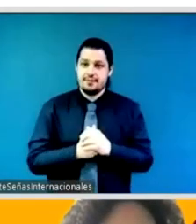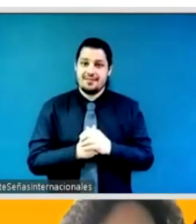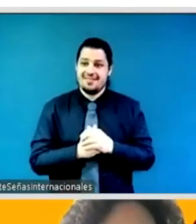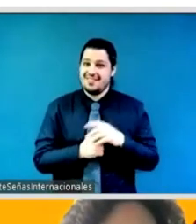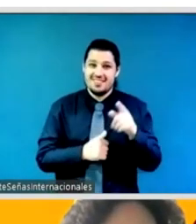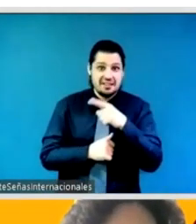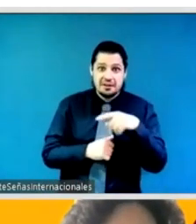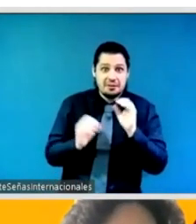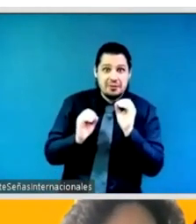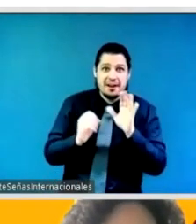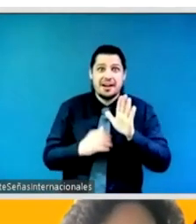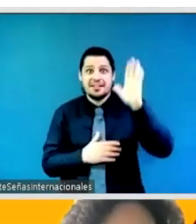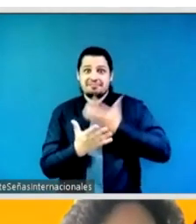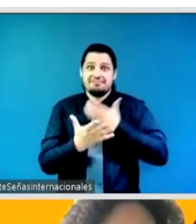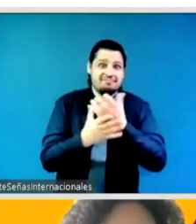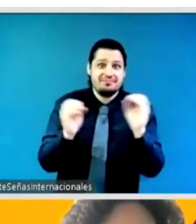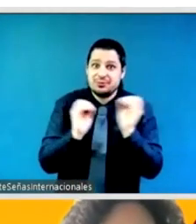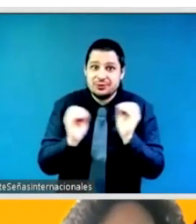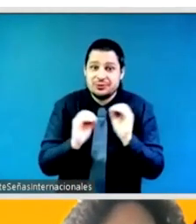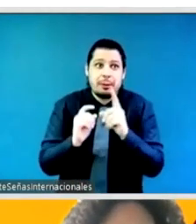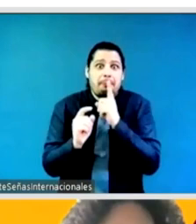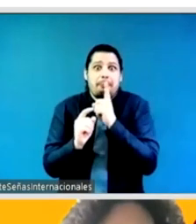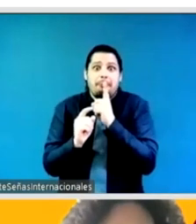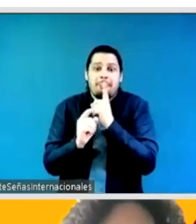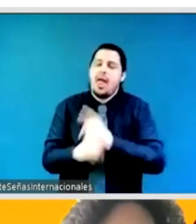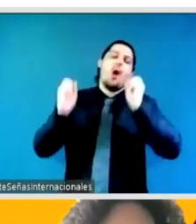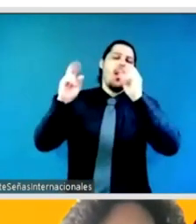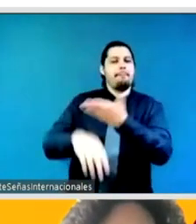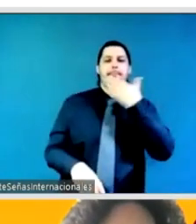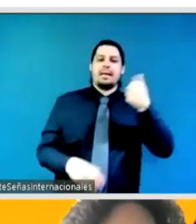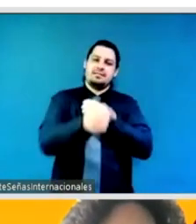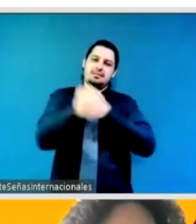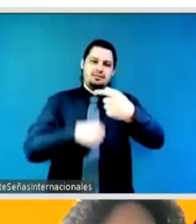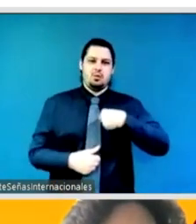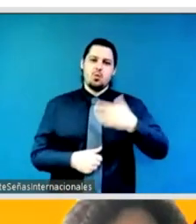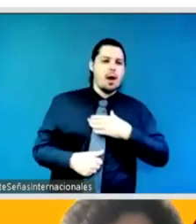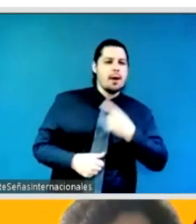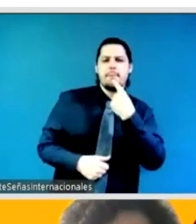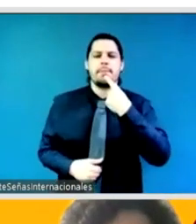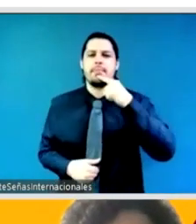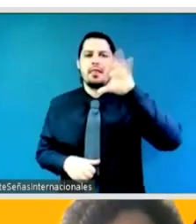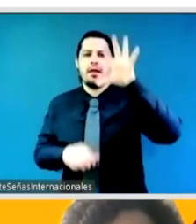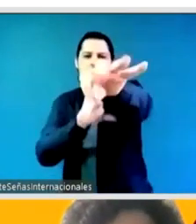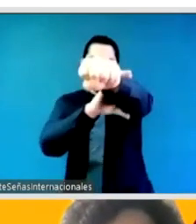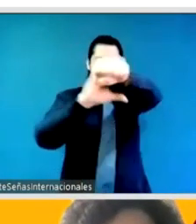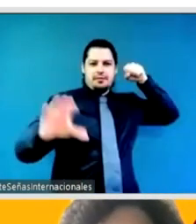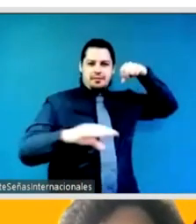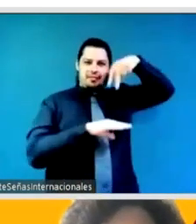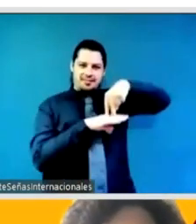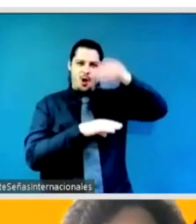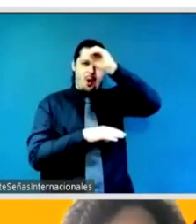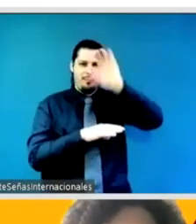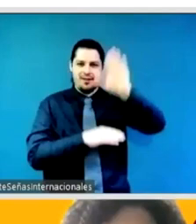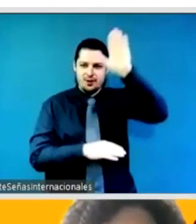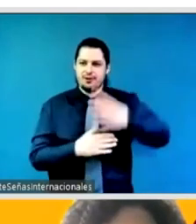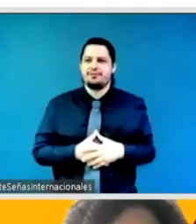sure so um maybe i can take the questions for the um feminist elders all because